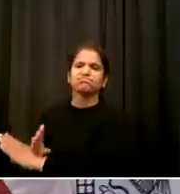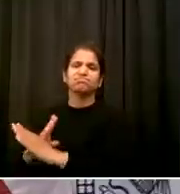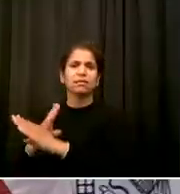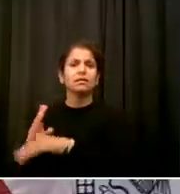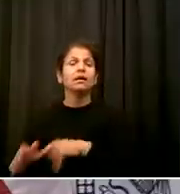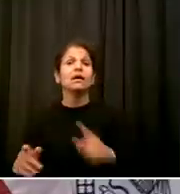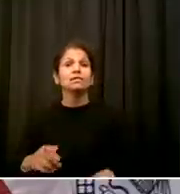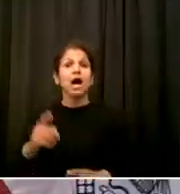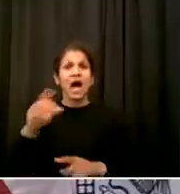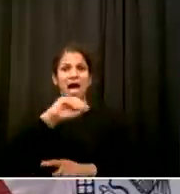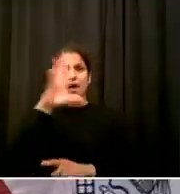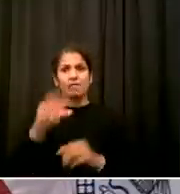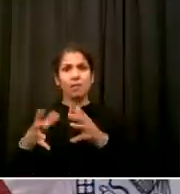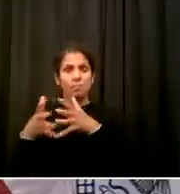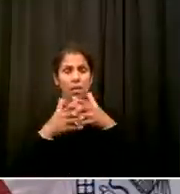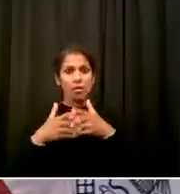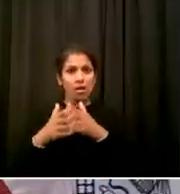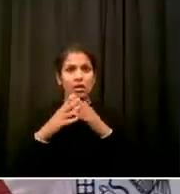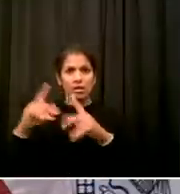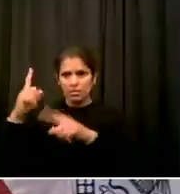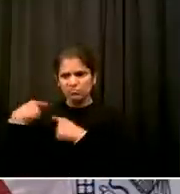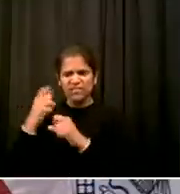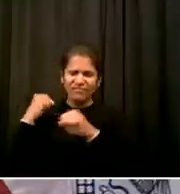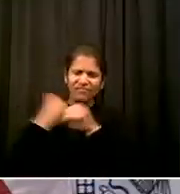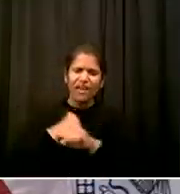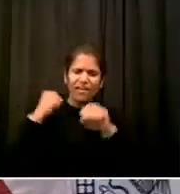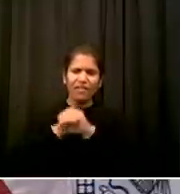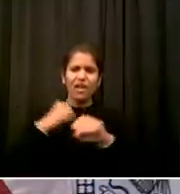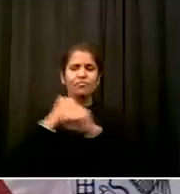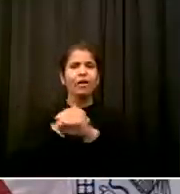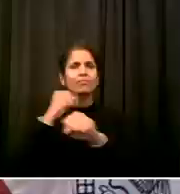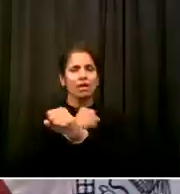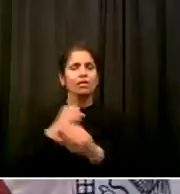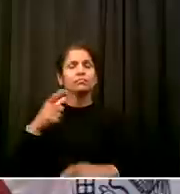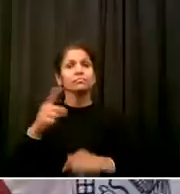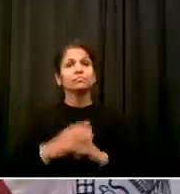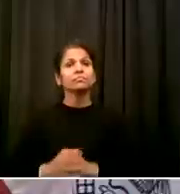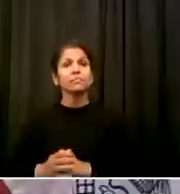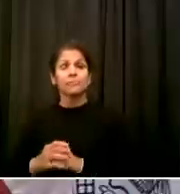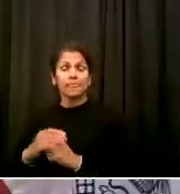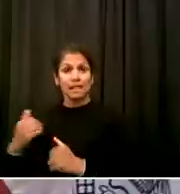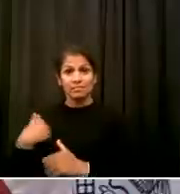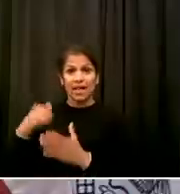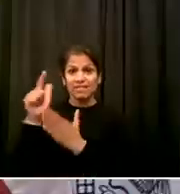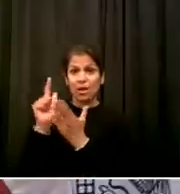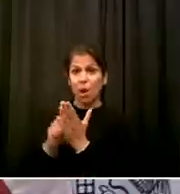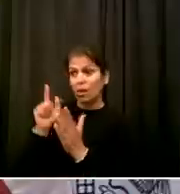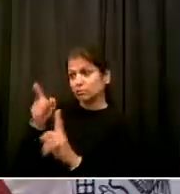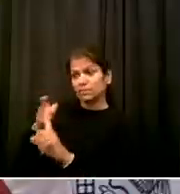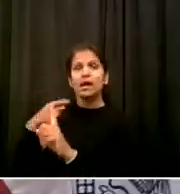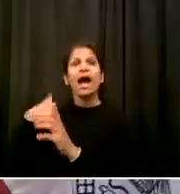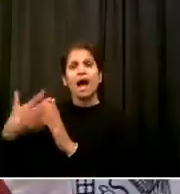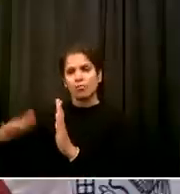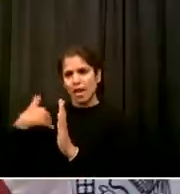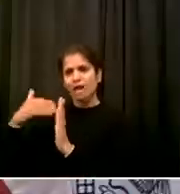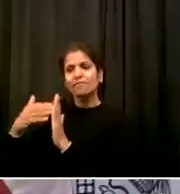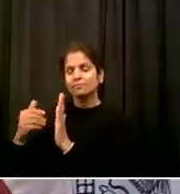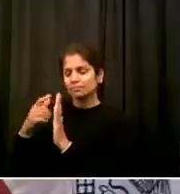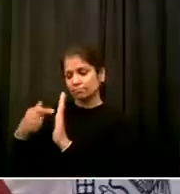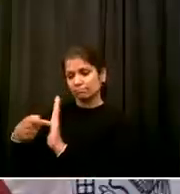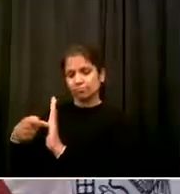and that is one of the many reasons why Juneteenth needs to be remembered and felt